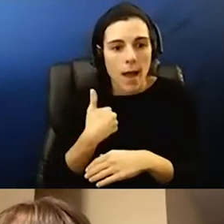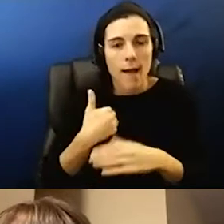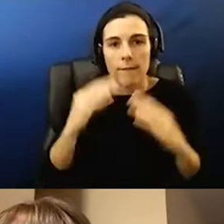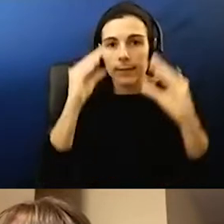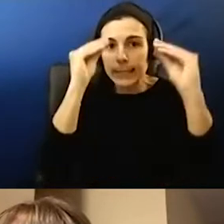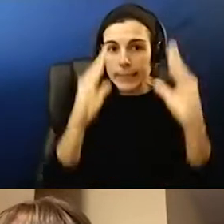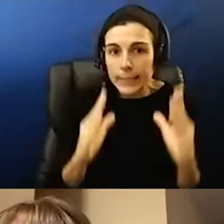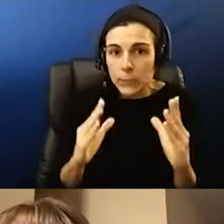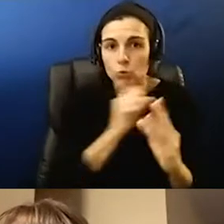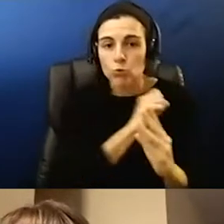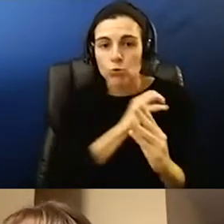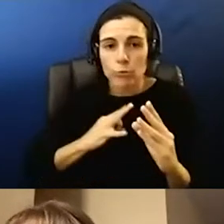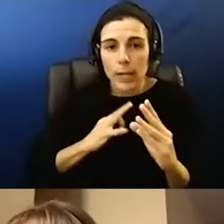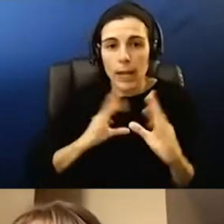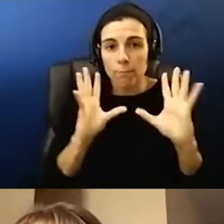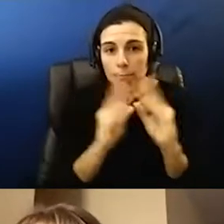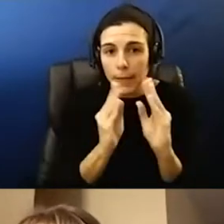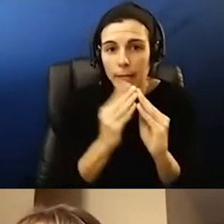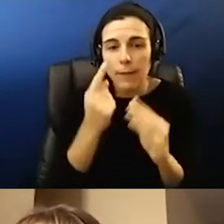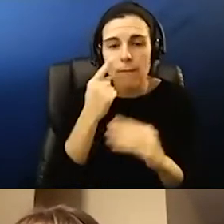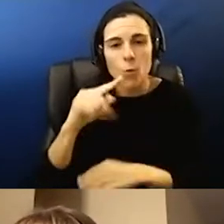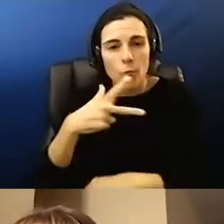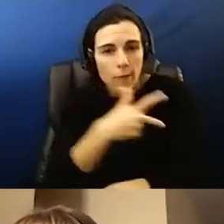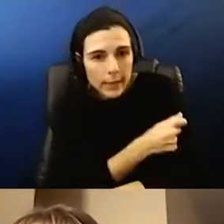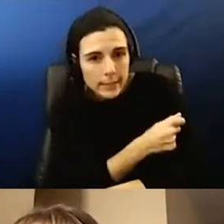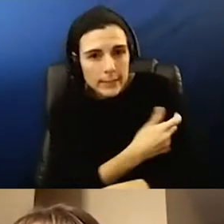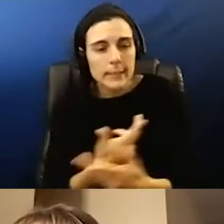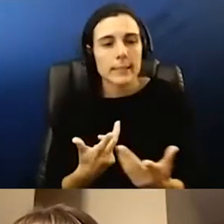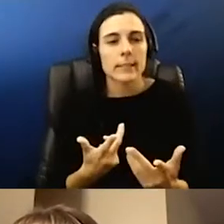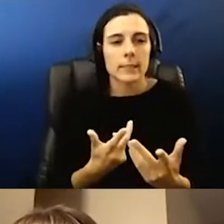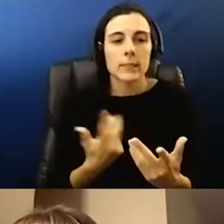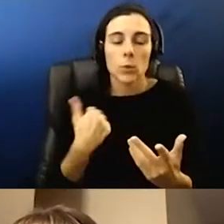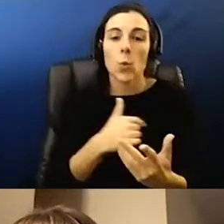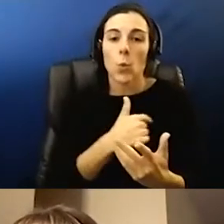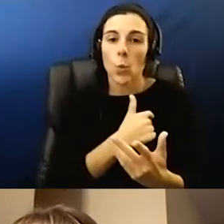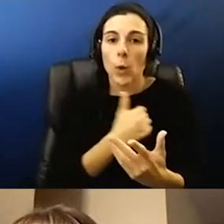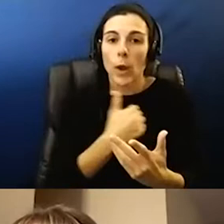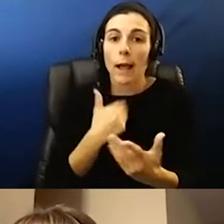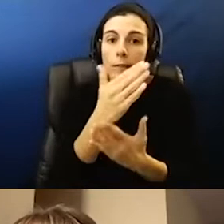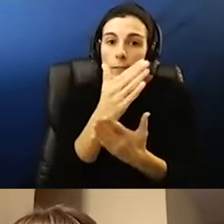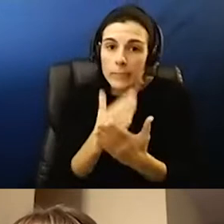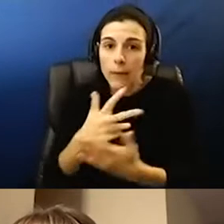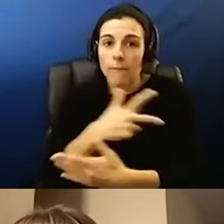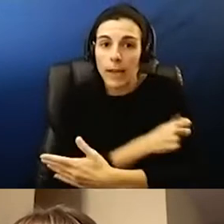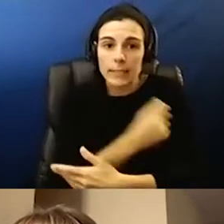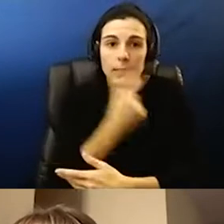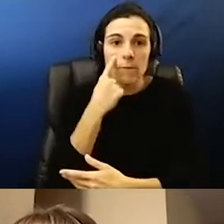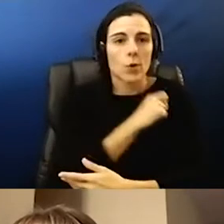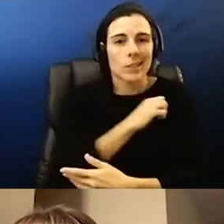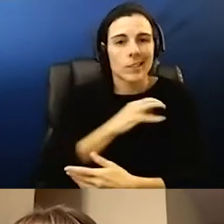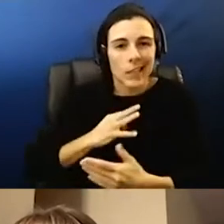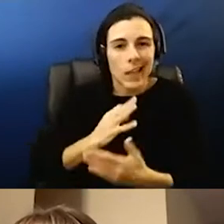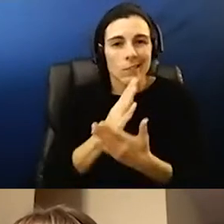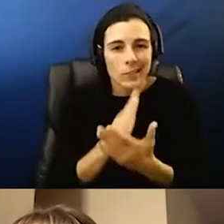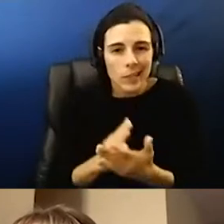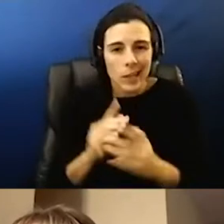staff. I know we've made some headway here. We have been able to get some vaccinations for some of our staff, but Brandy or Sharon, would you like to kind of talk about